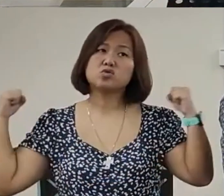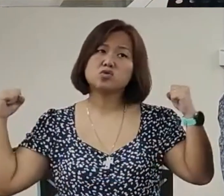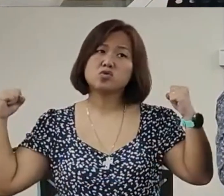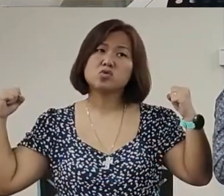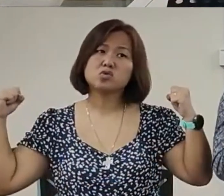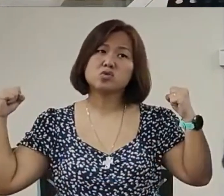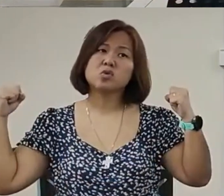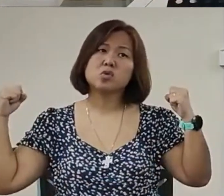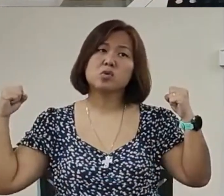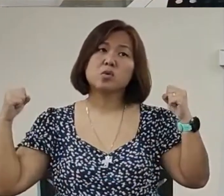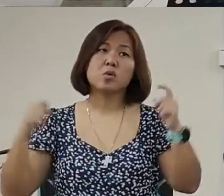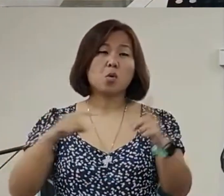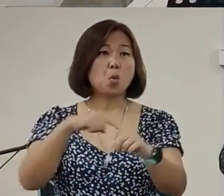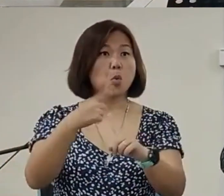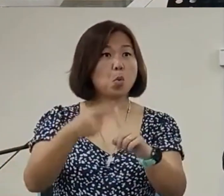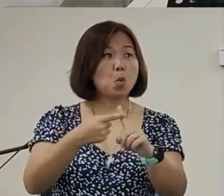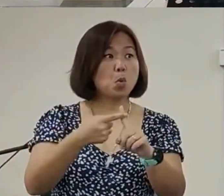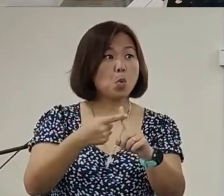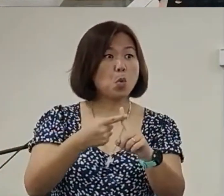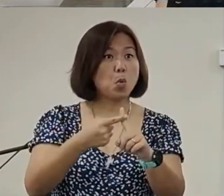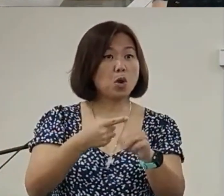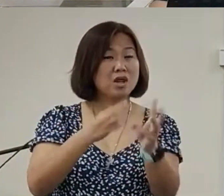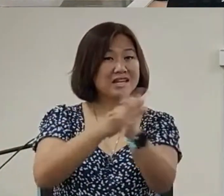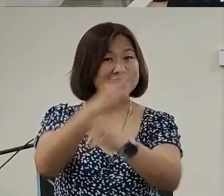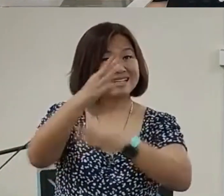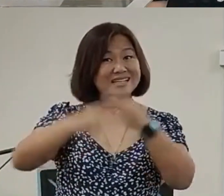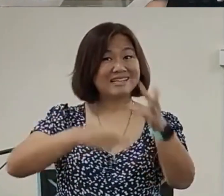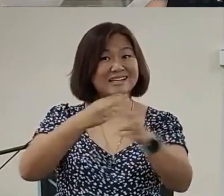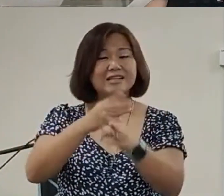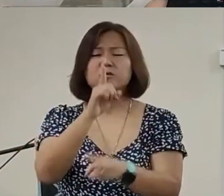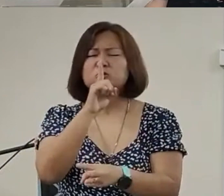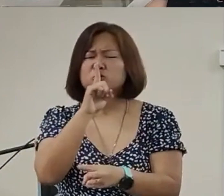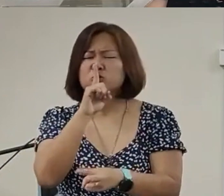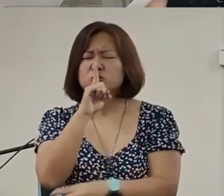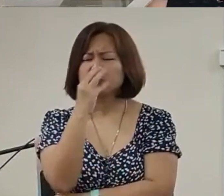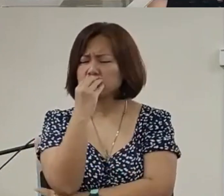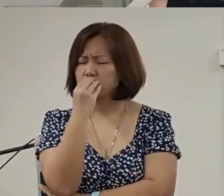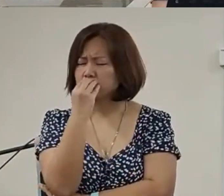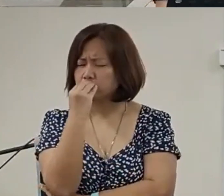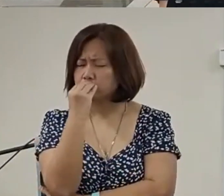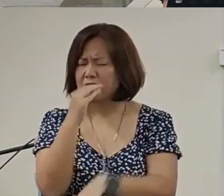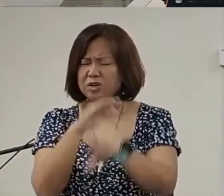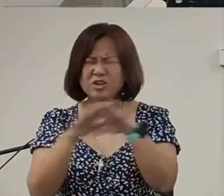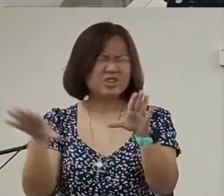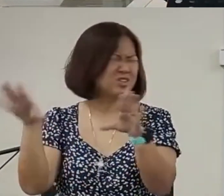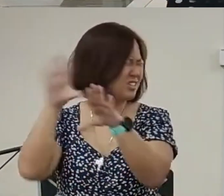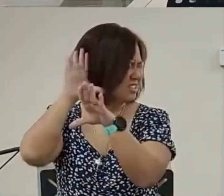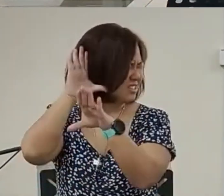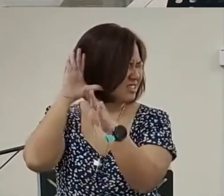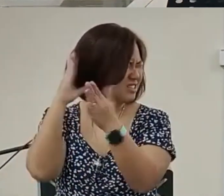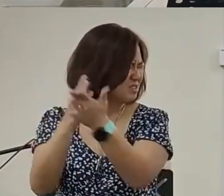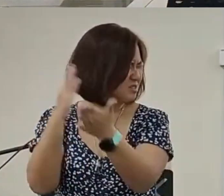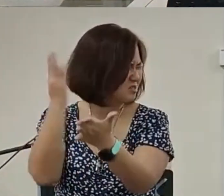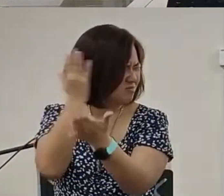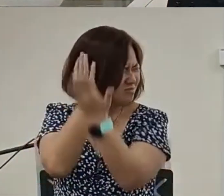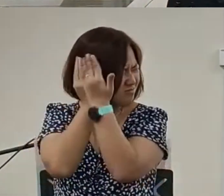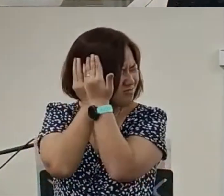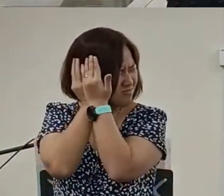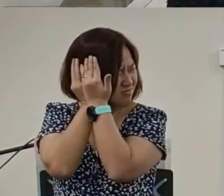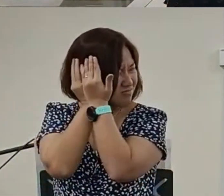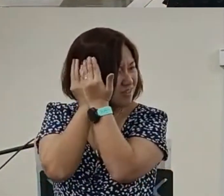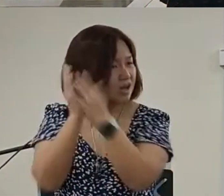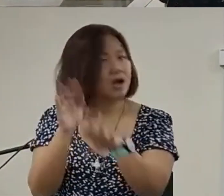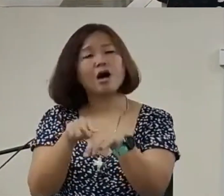ick that strengthWhen we allowThe world to shut upI don want to hear your nonsenseI don't want to waste my timeOn